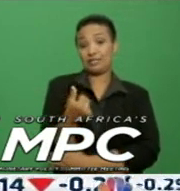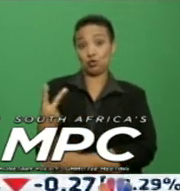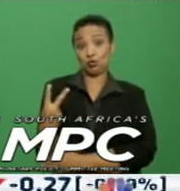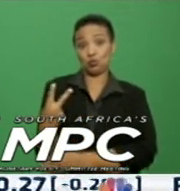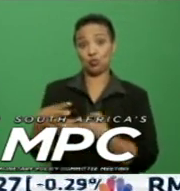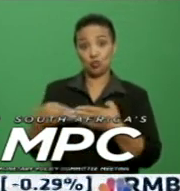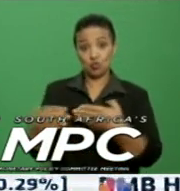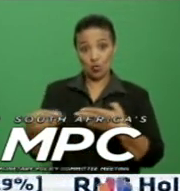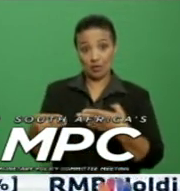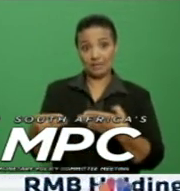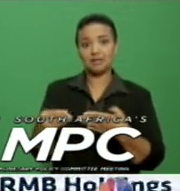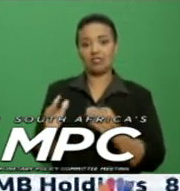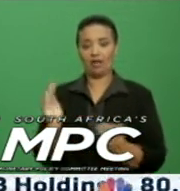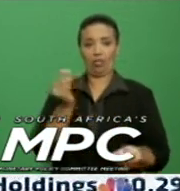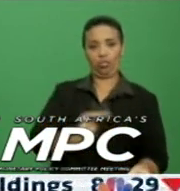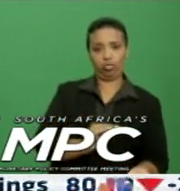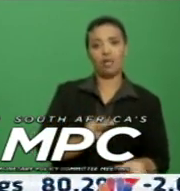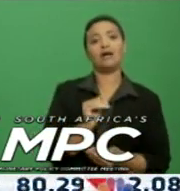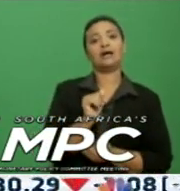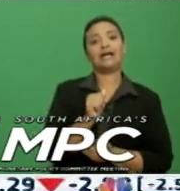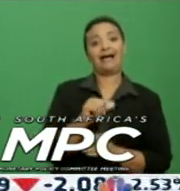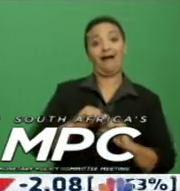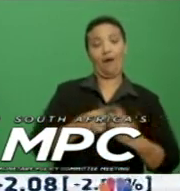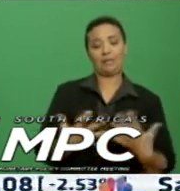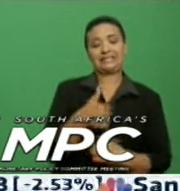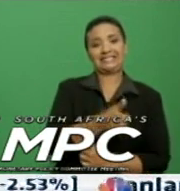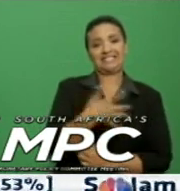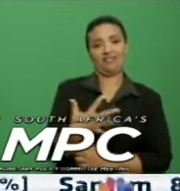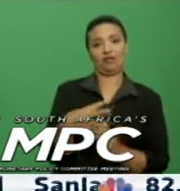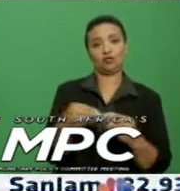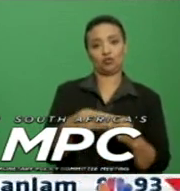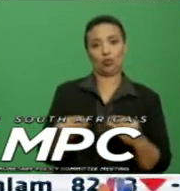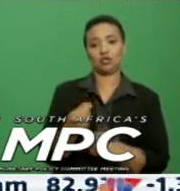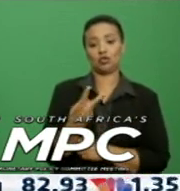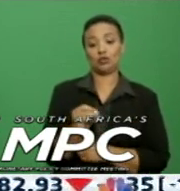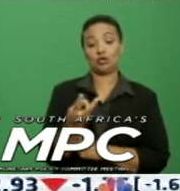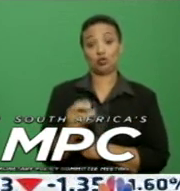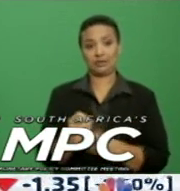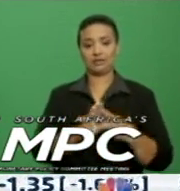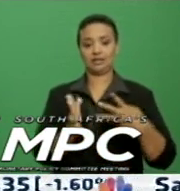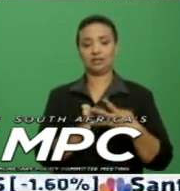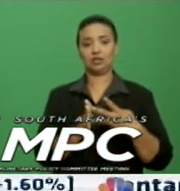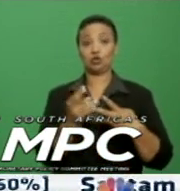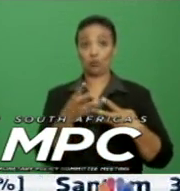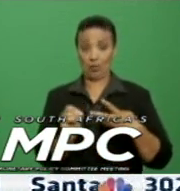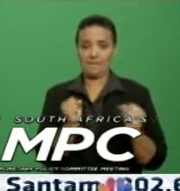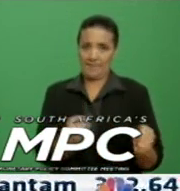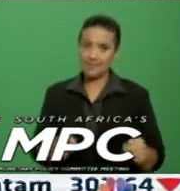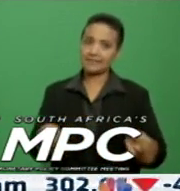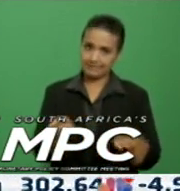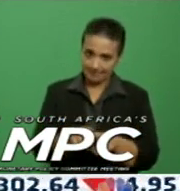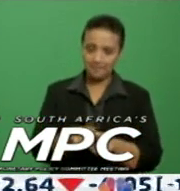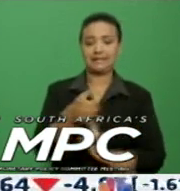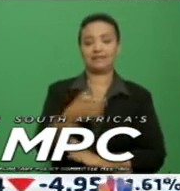$62 for 2019 and $65 for 2020 and 2021.